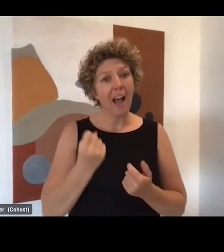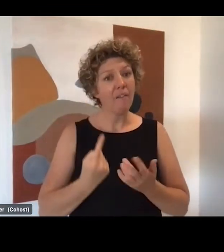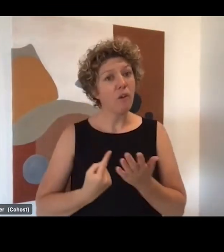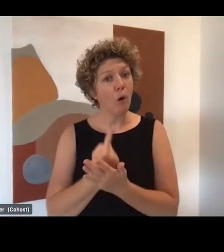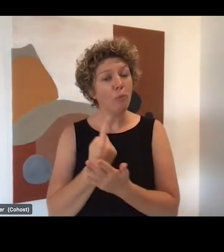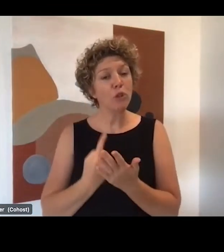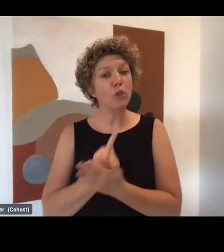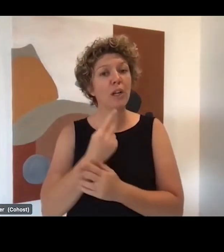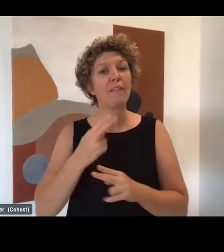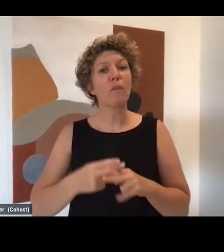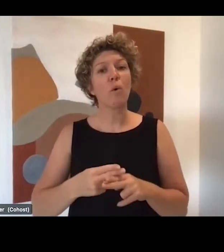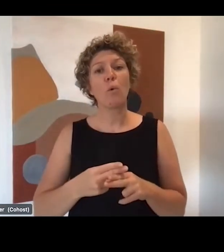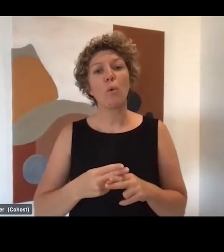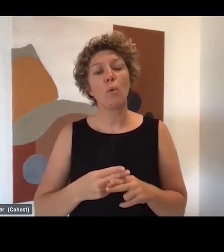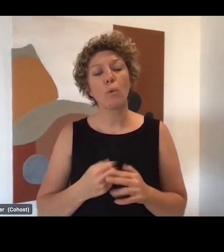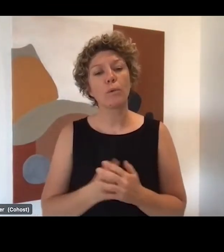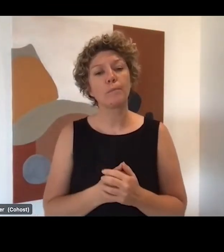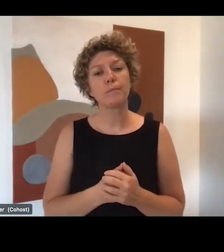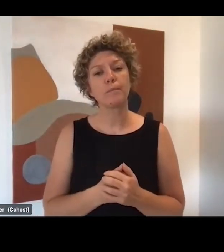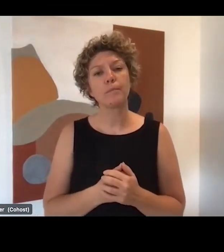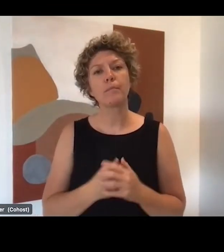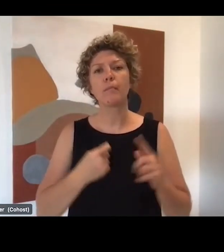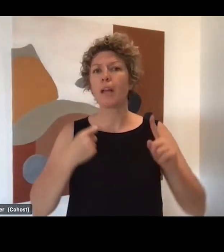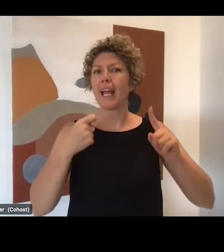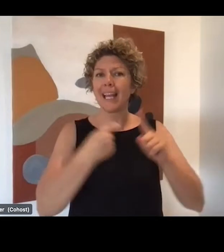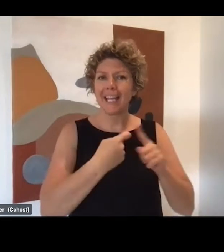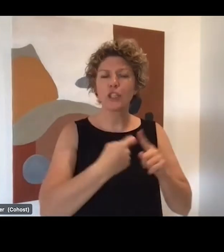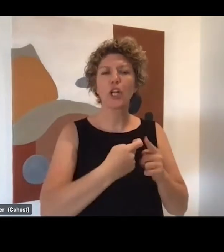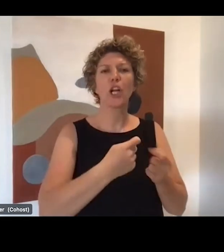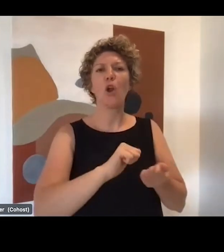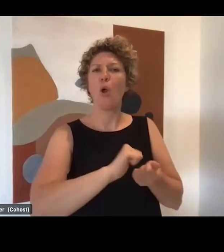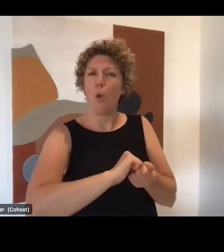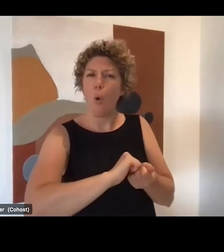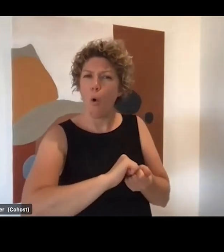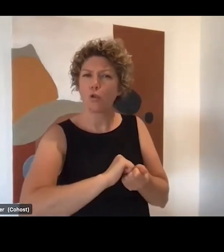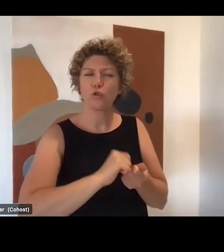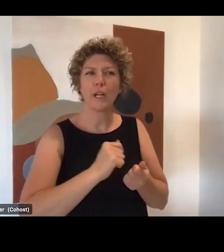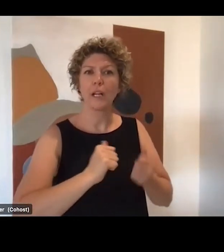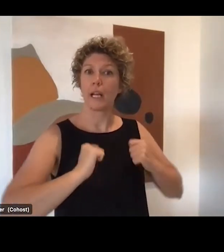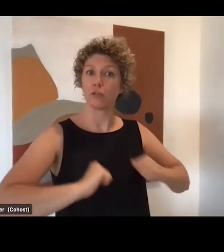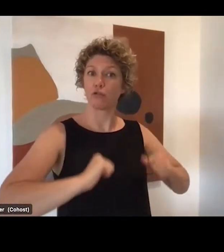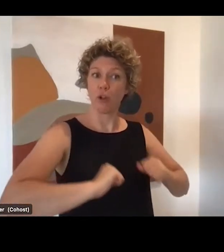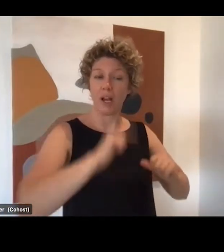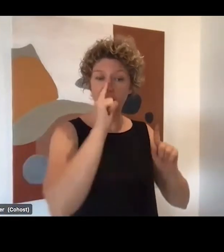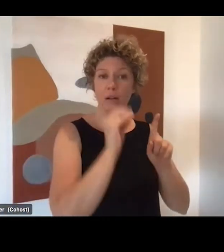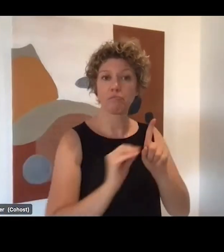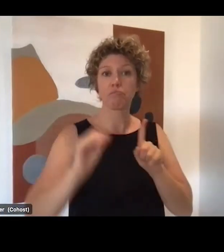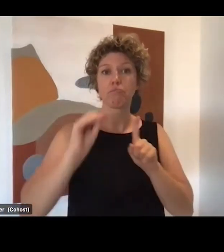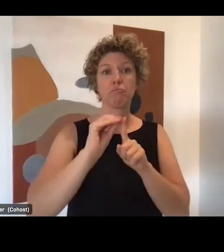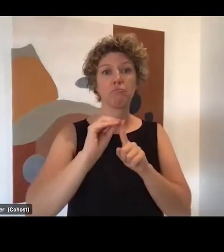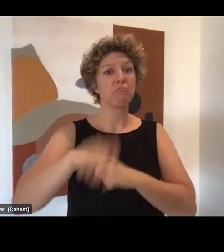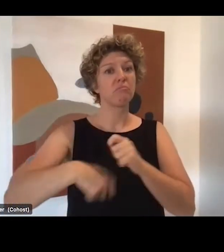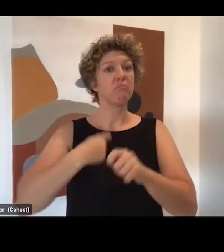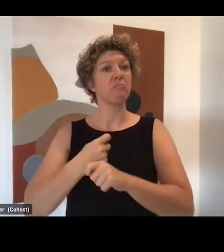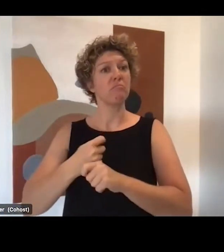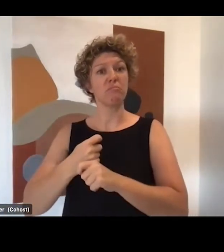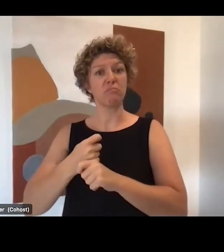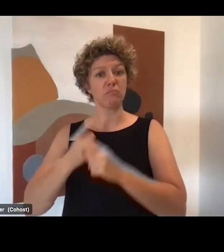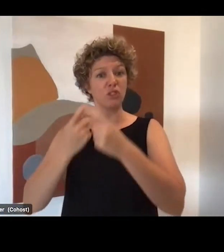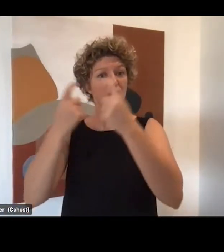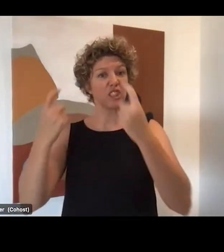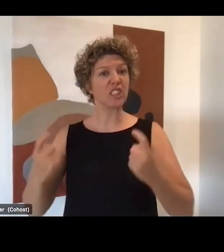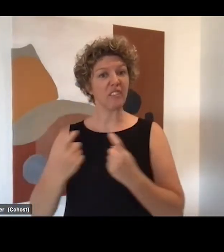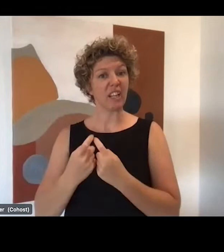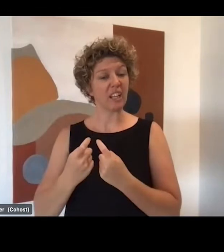for kitchen and laundry staff to upskill and to retrain as